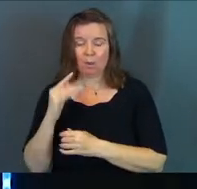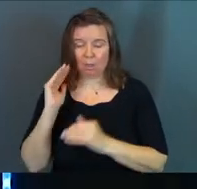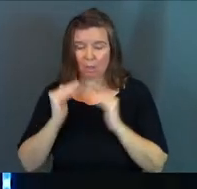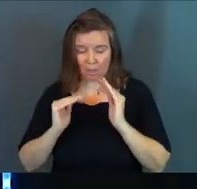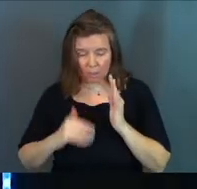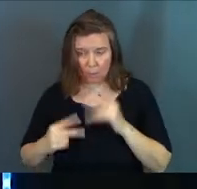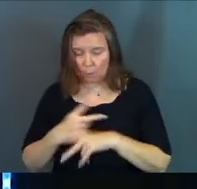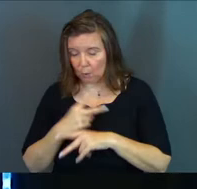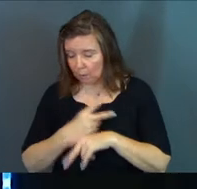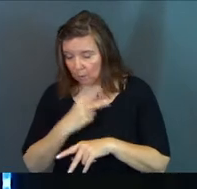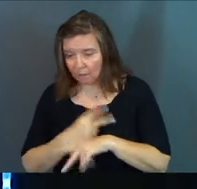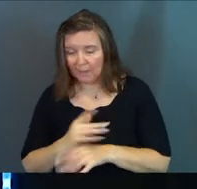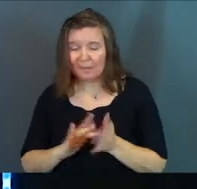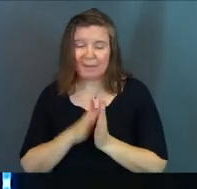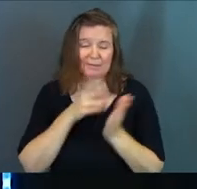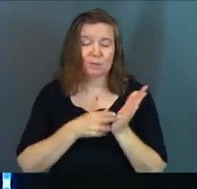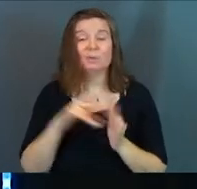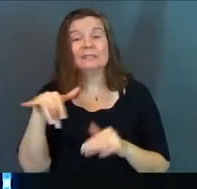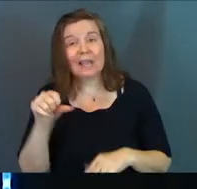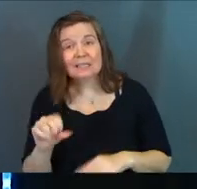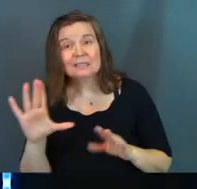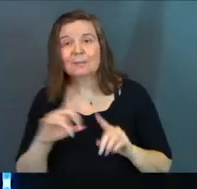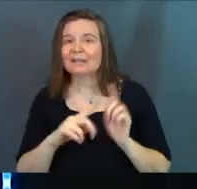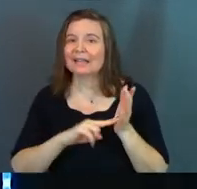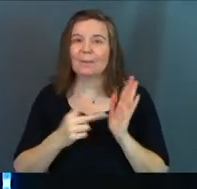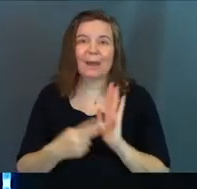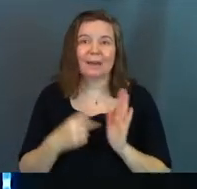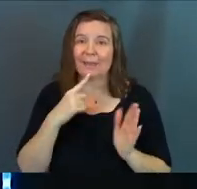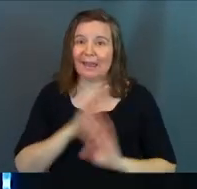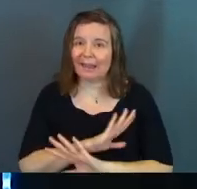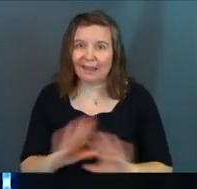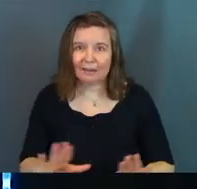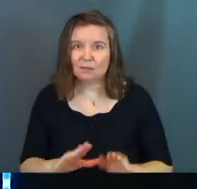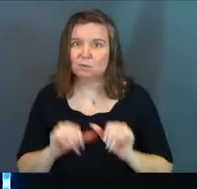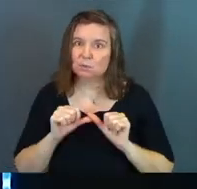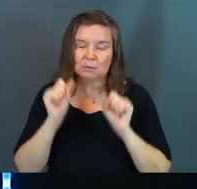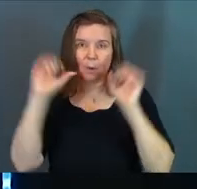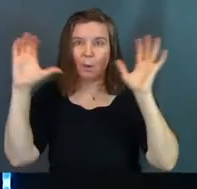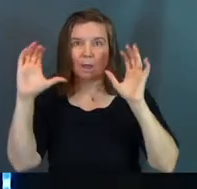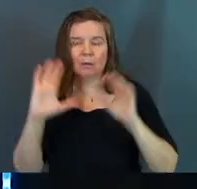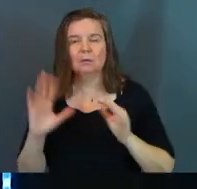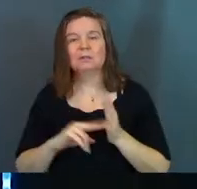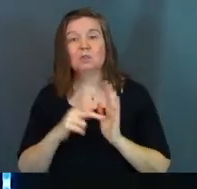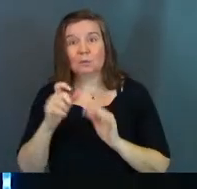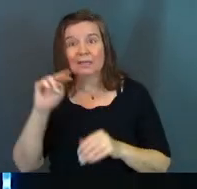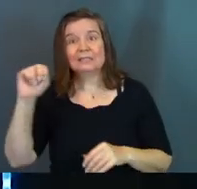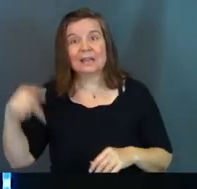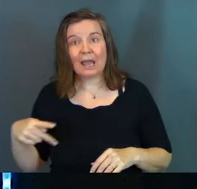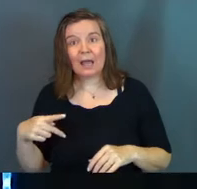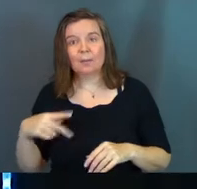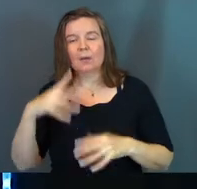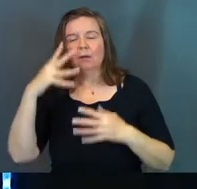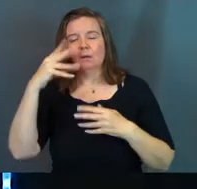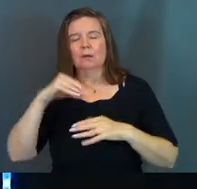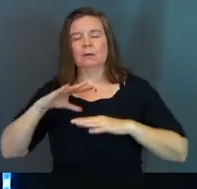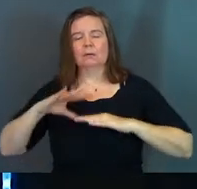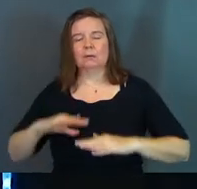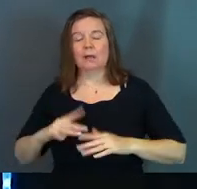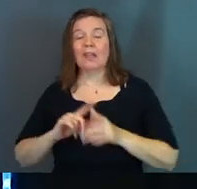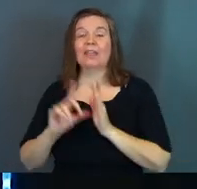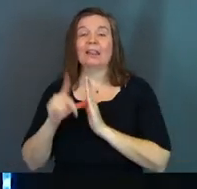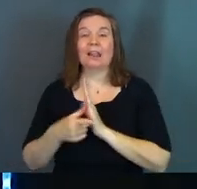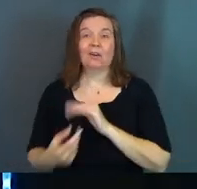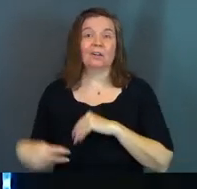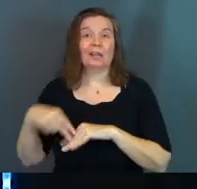and things get worse. And you're like, the Bible isn't true. Yes, it is. But that's not what it meant. Some of you guys need a nap and then you need to finish the